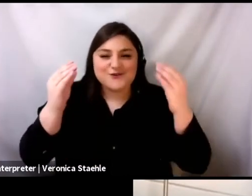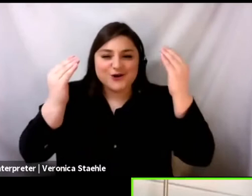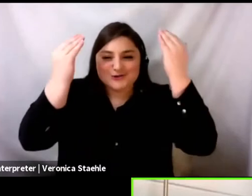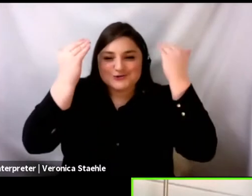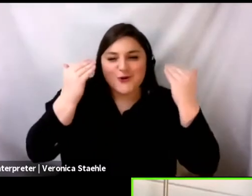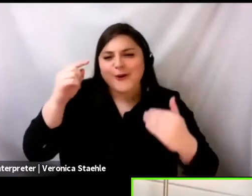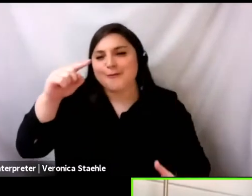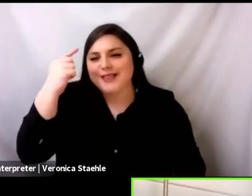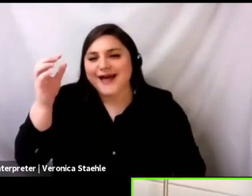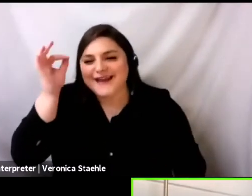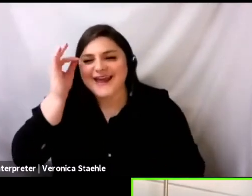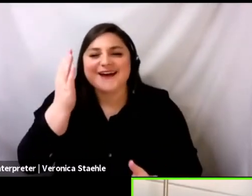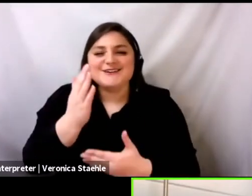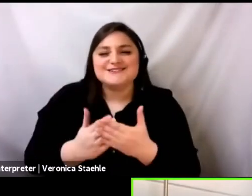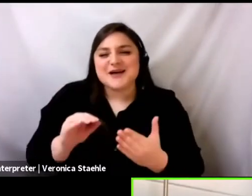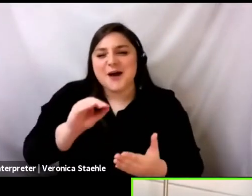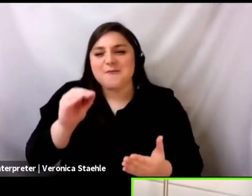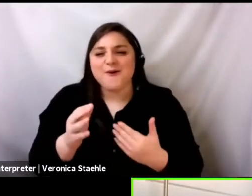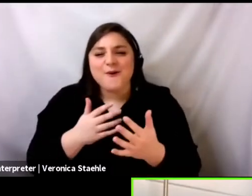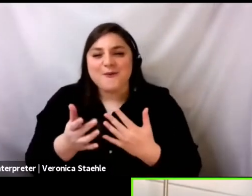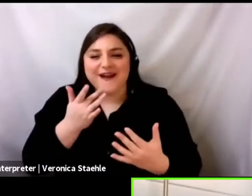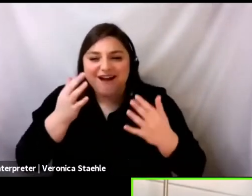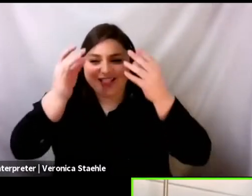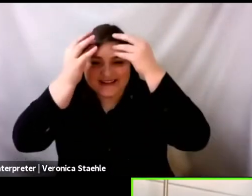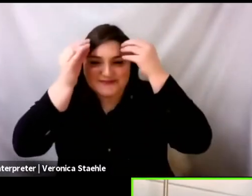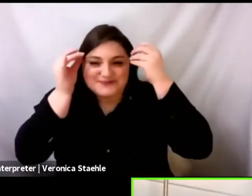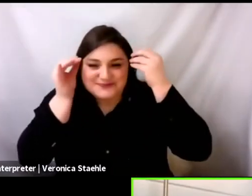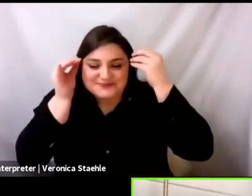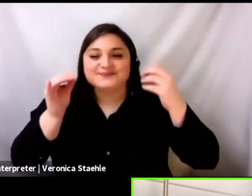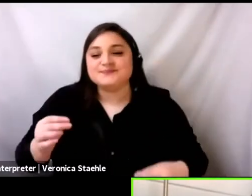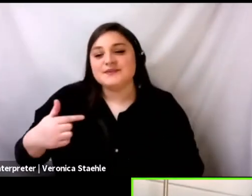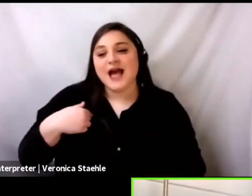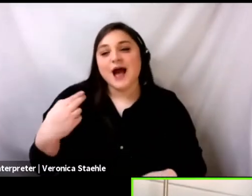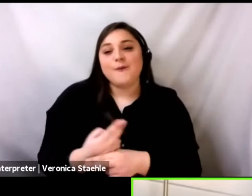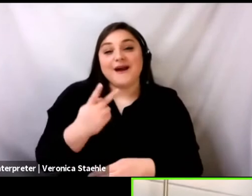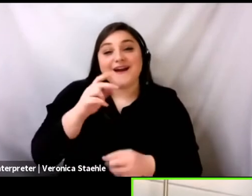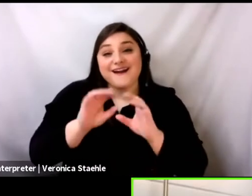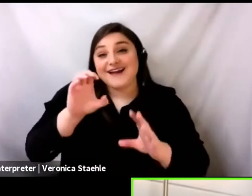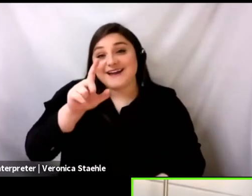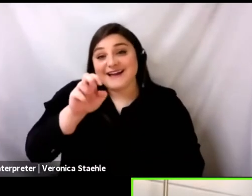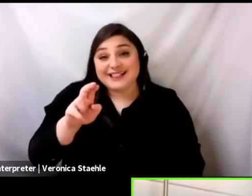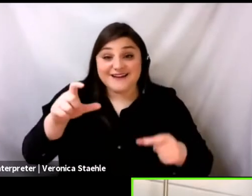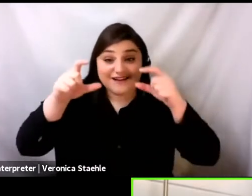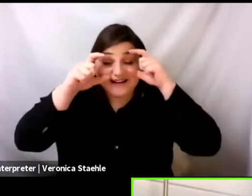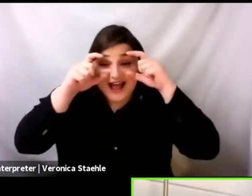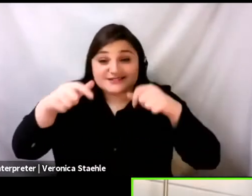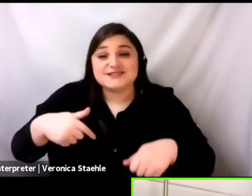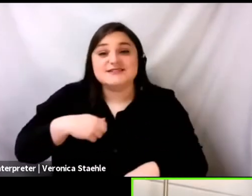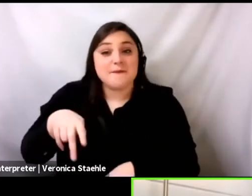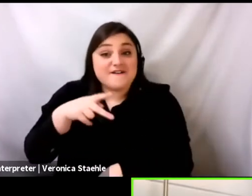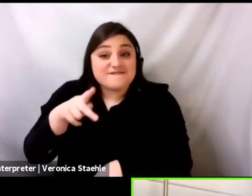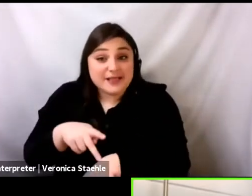hairs in the front on my temples. I wear clear glasses. I am a Filipino American human being,